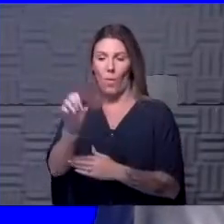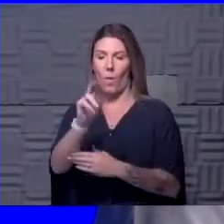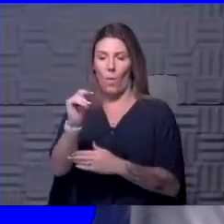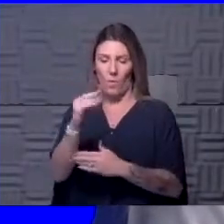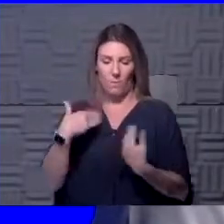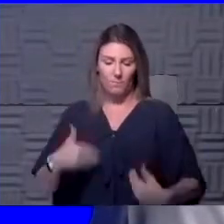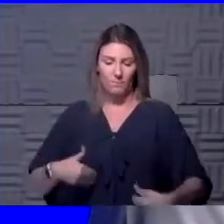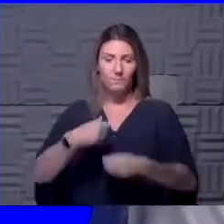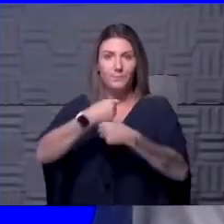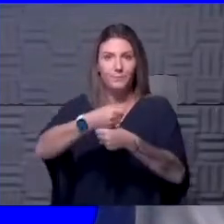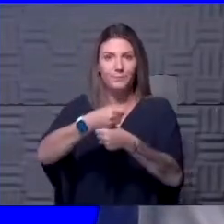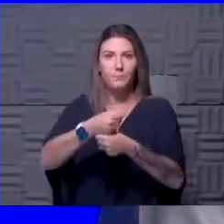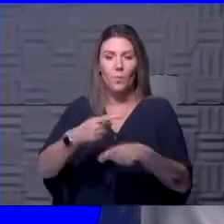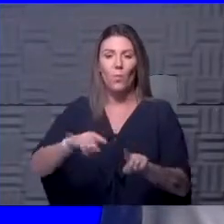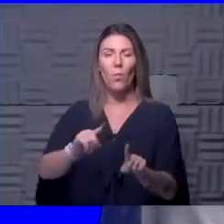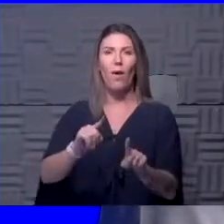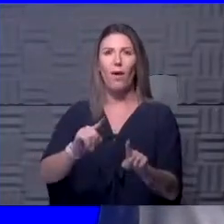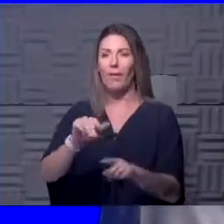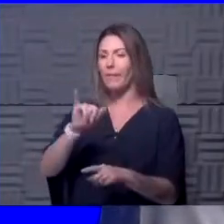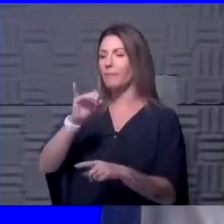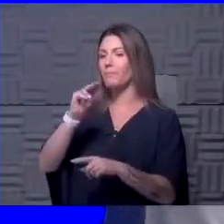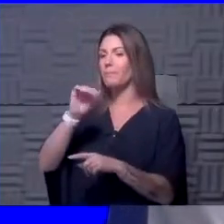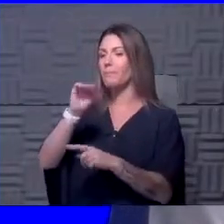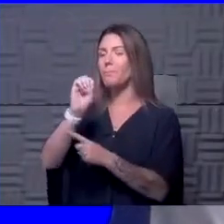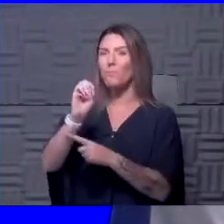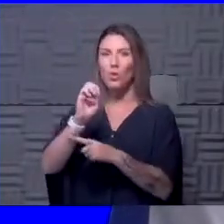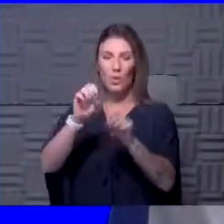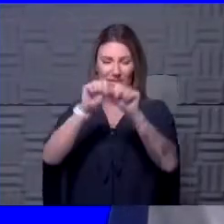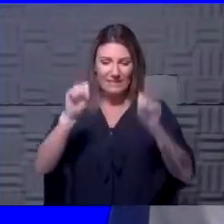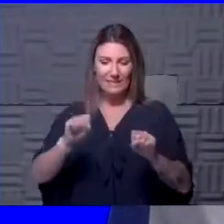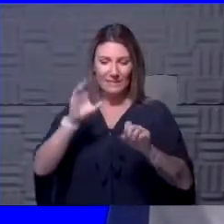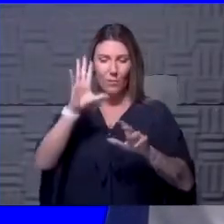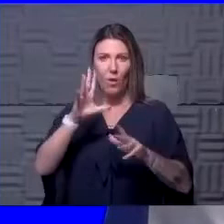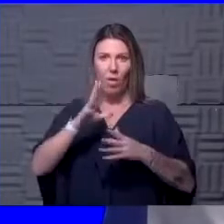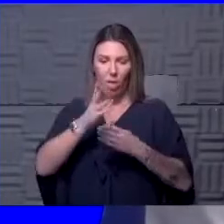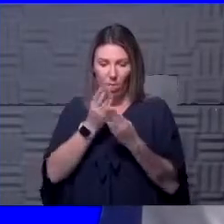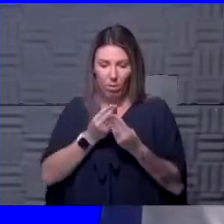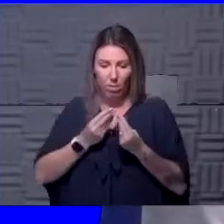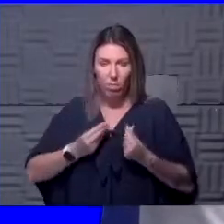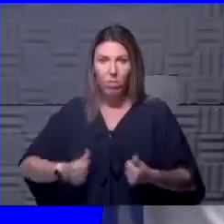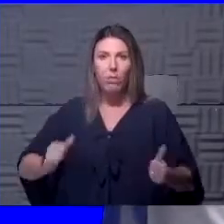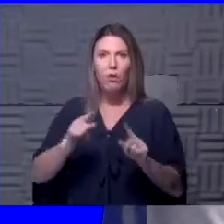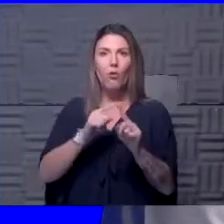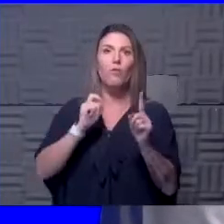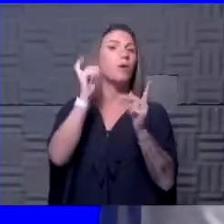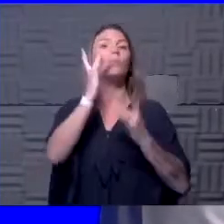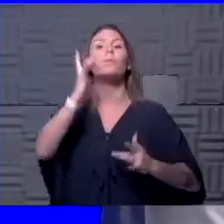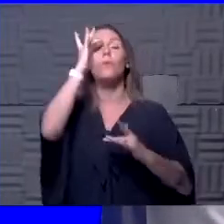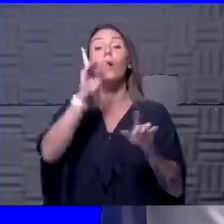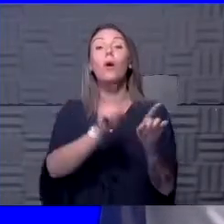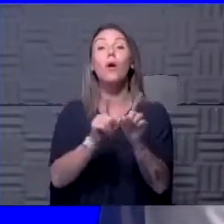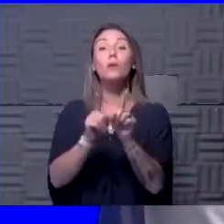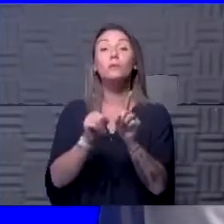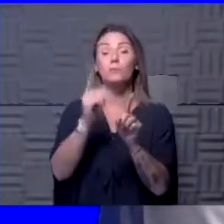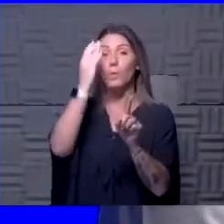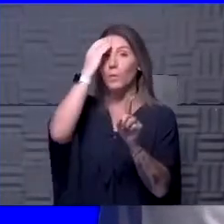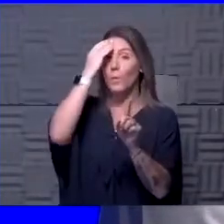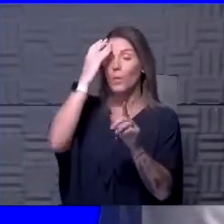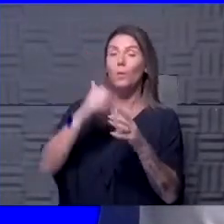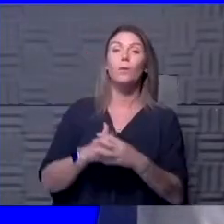been making as your immune system kicks in and start to recover from the disease. So we do know, too, that some of our